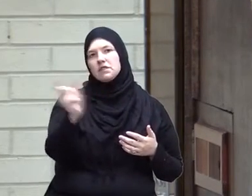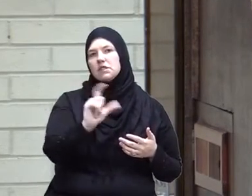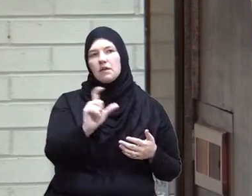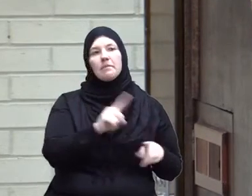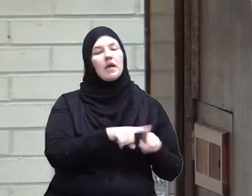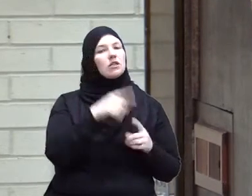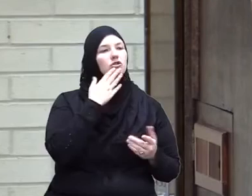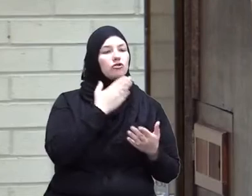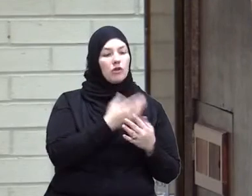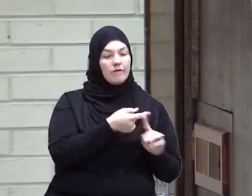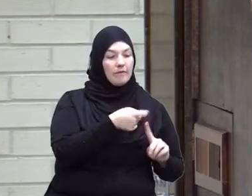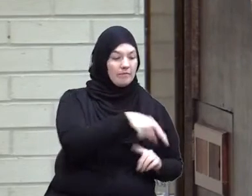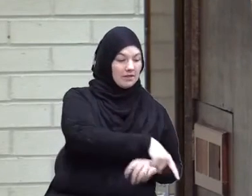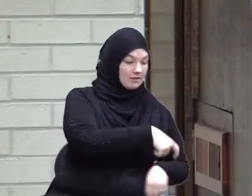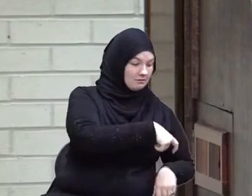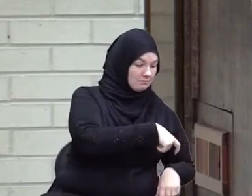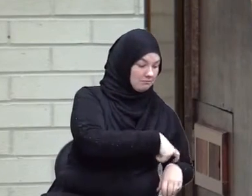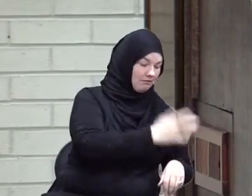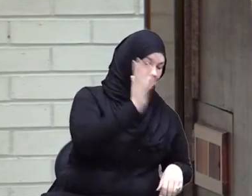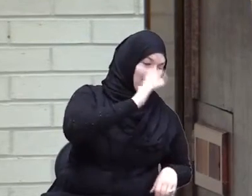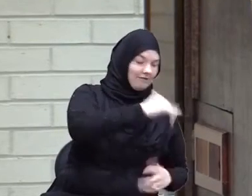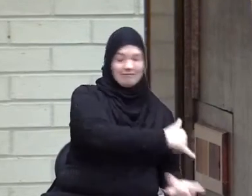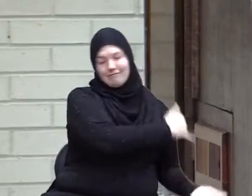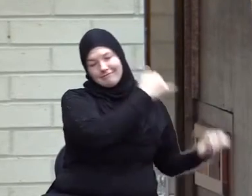as good from those days as they are today